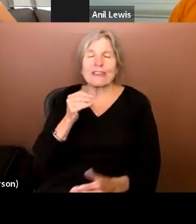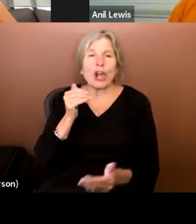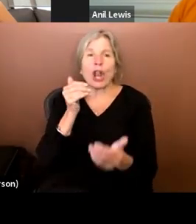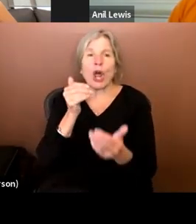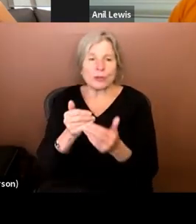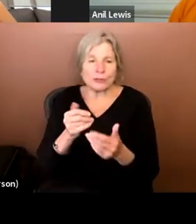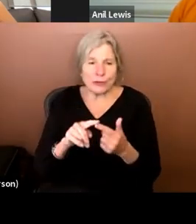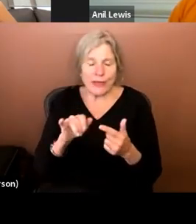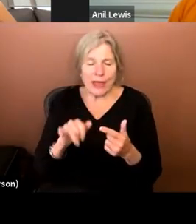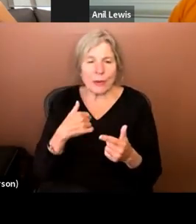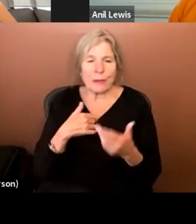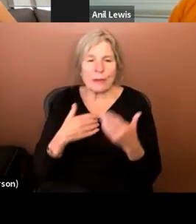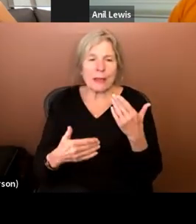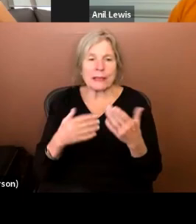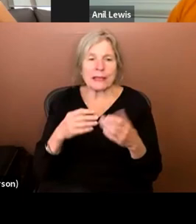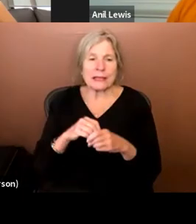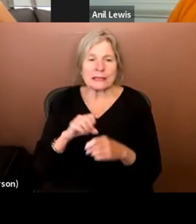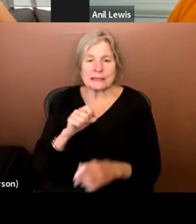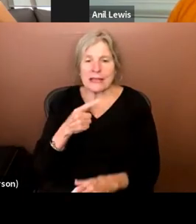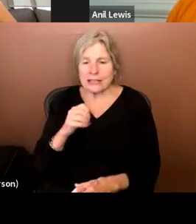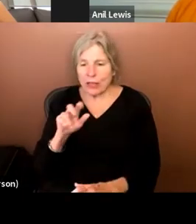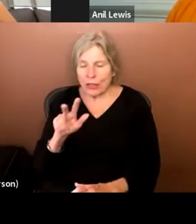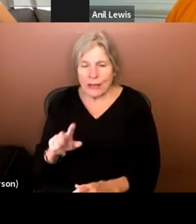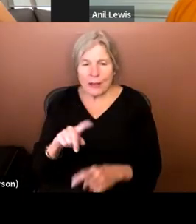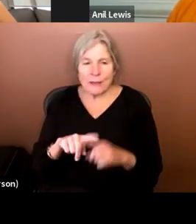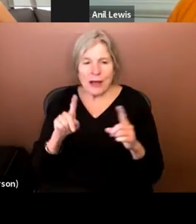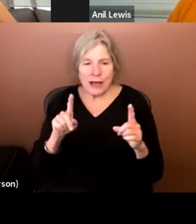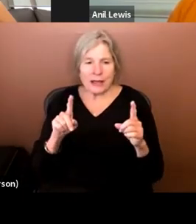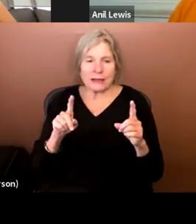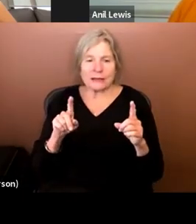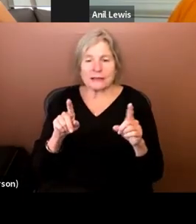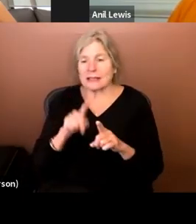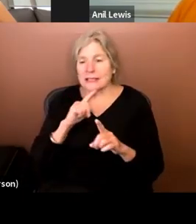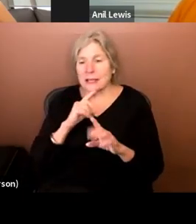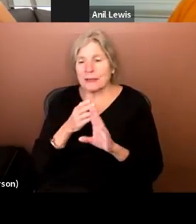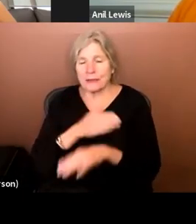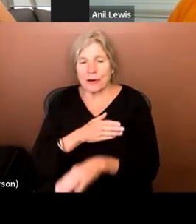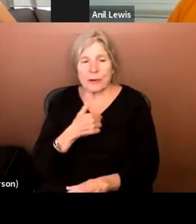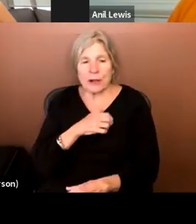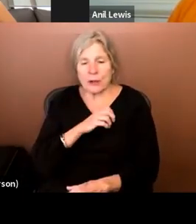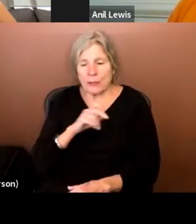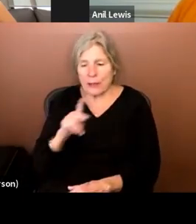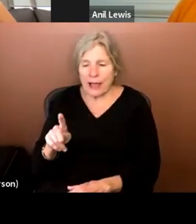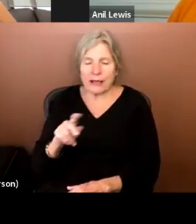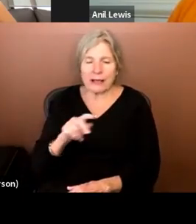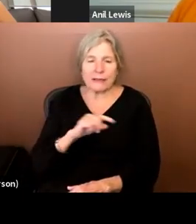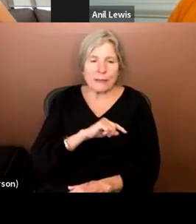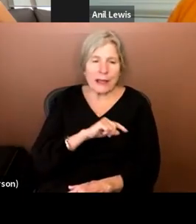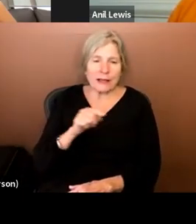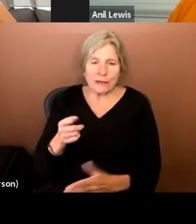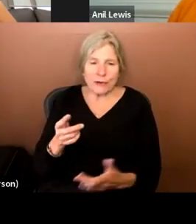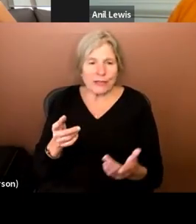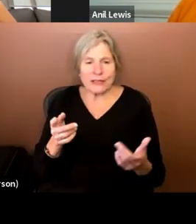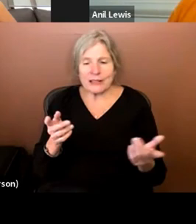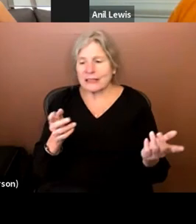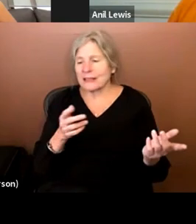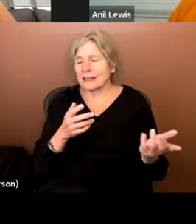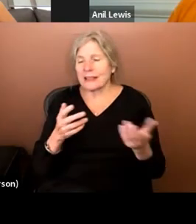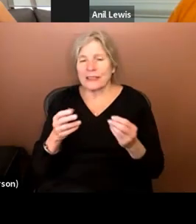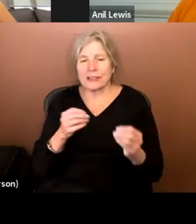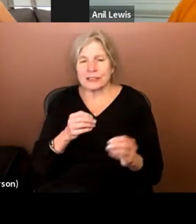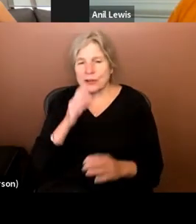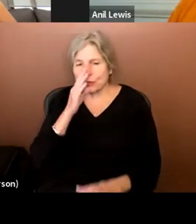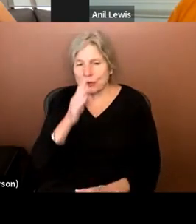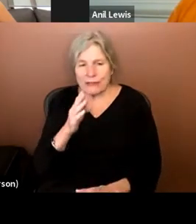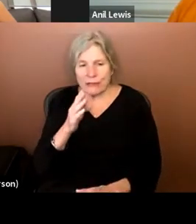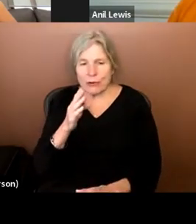we're, we're maybe in stage three, but just as I said before, where we go back and forth, uh, there's no, no straightforward,